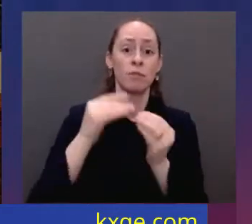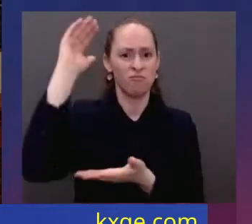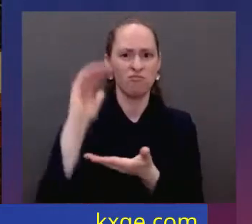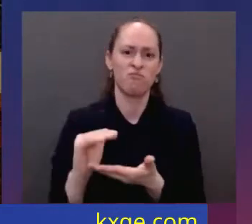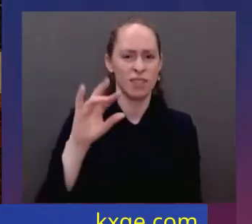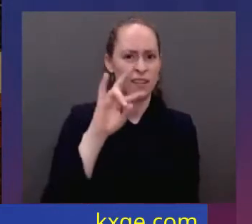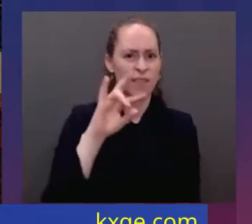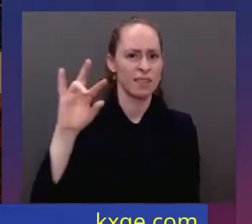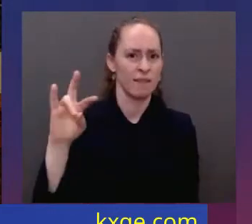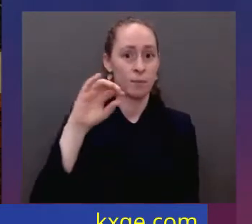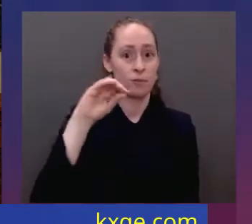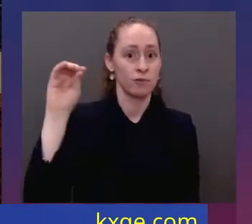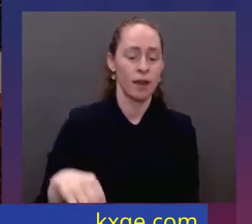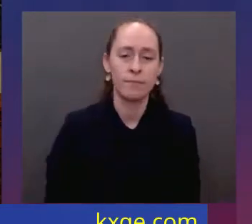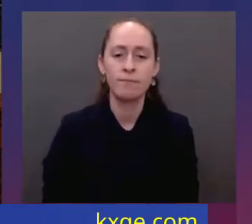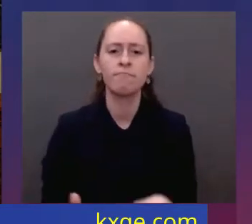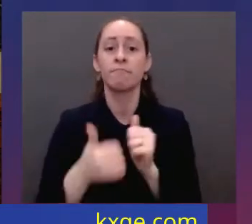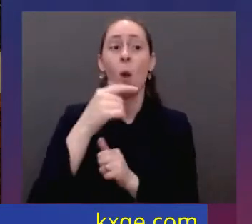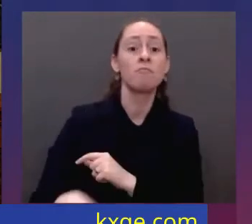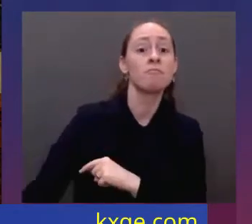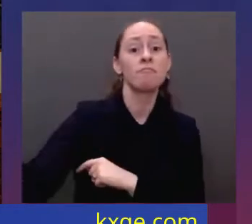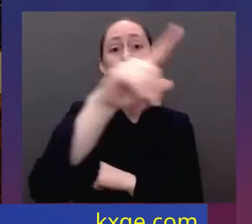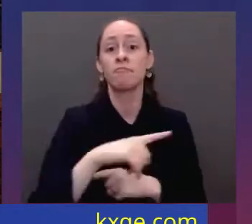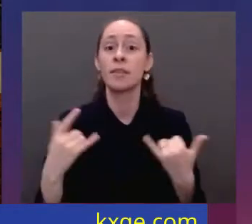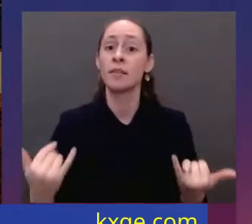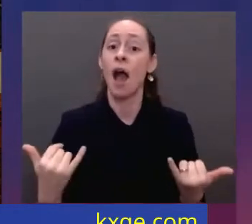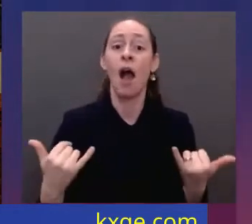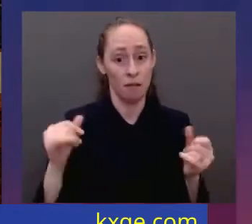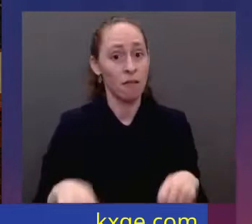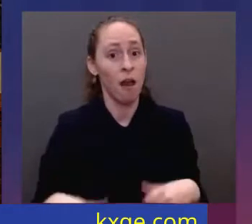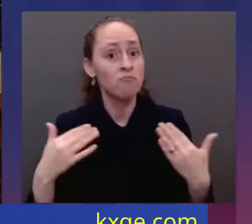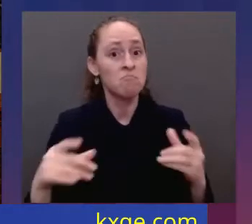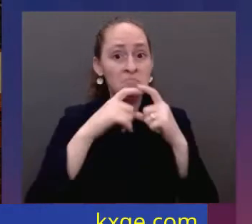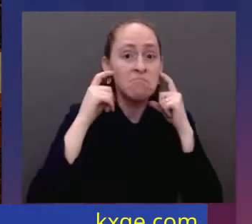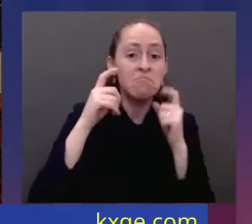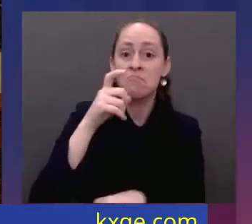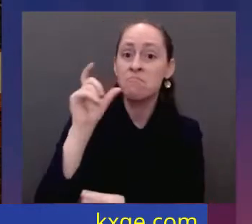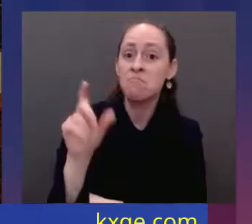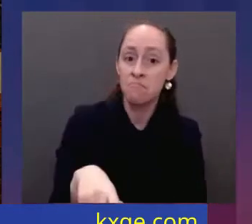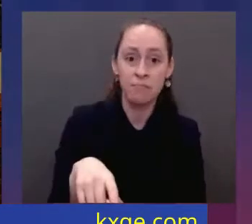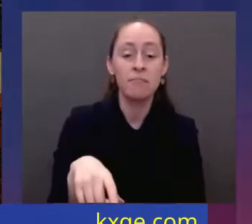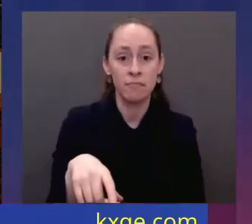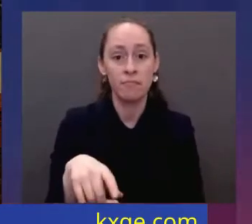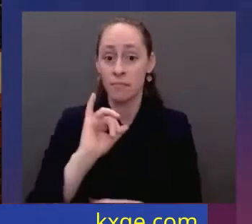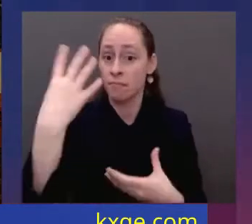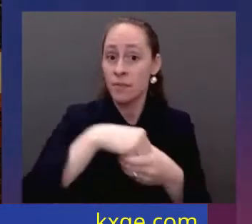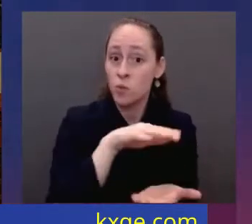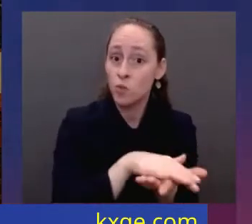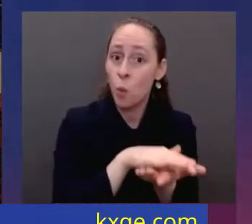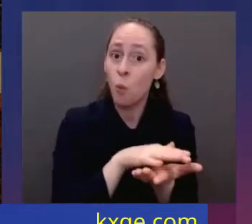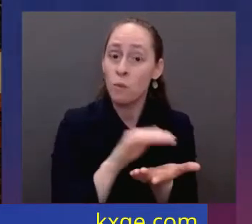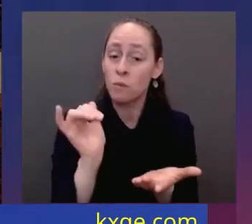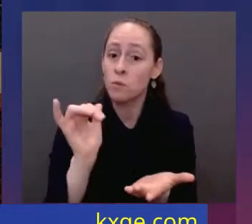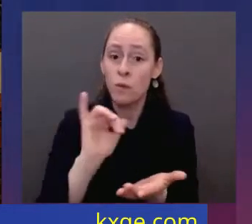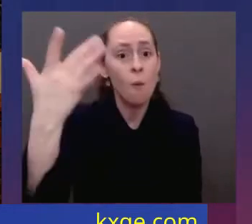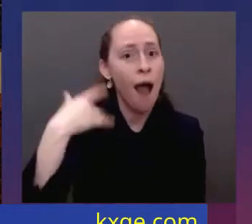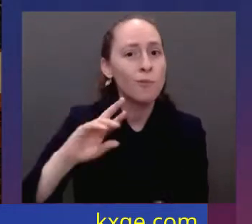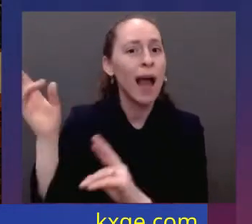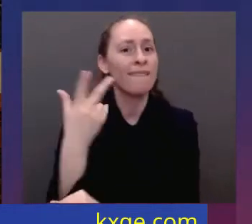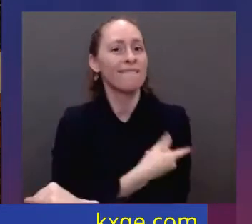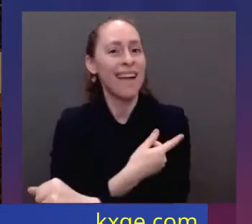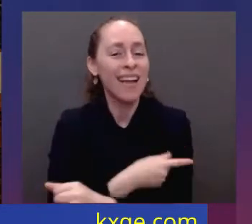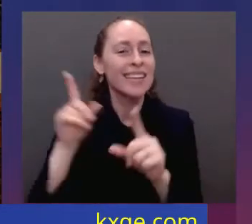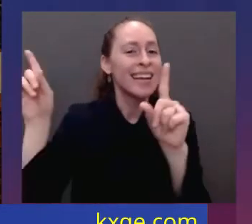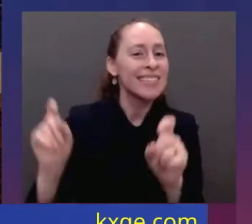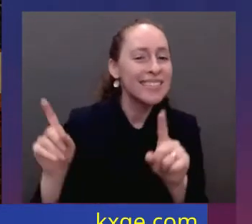and stay in the classroom and move forward safely. We achieved this because we provided free vaccines, treatments, tests, and masks. Of course, continuing, this costs money.